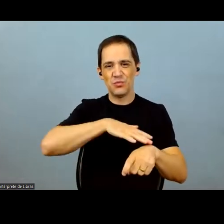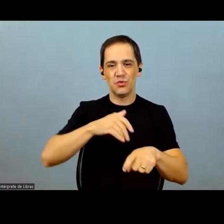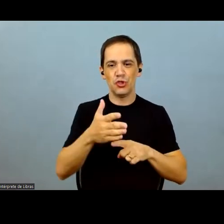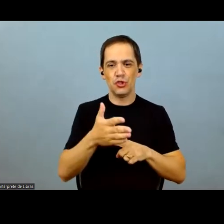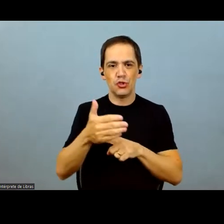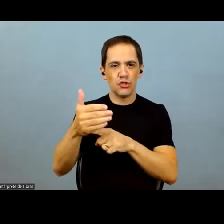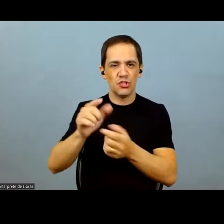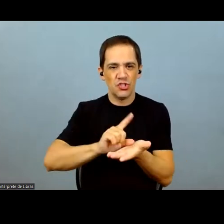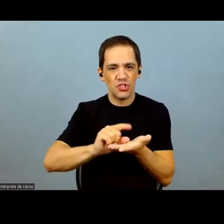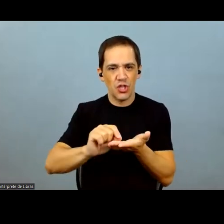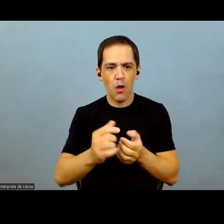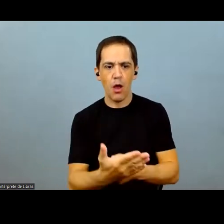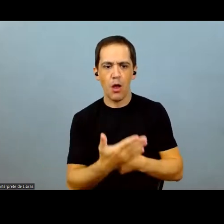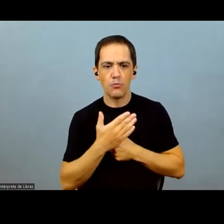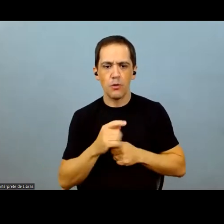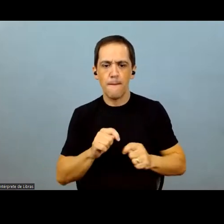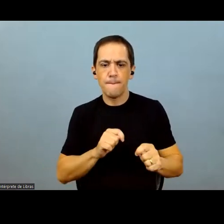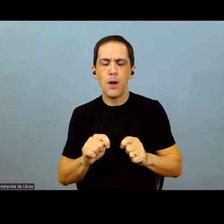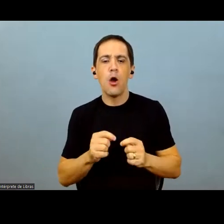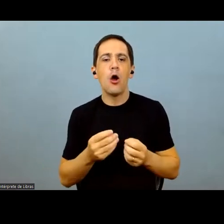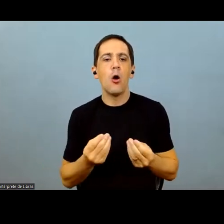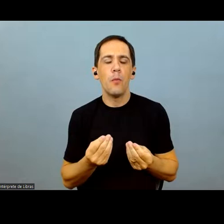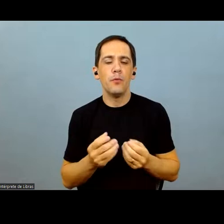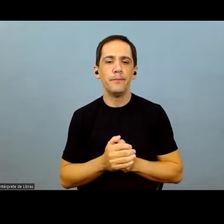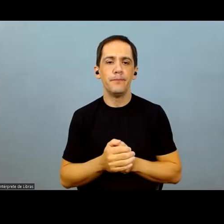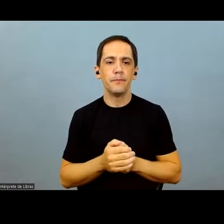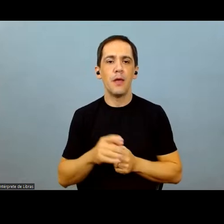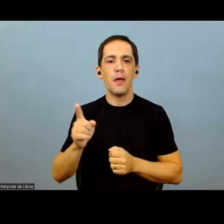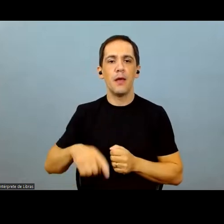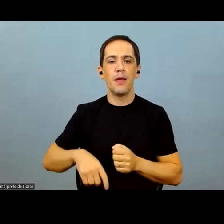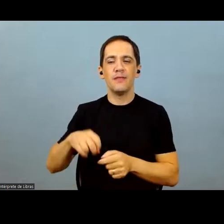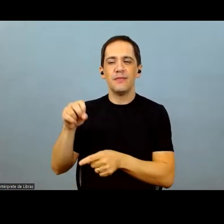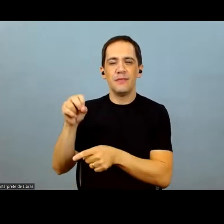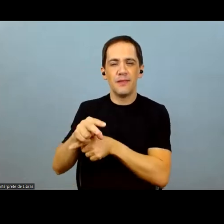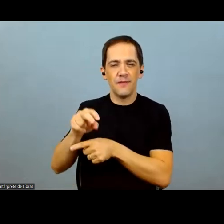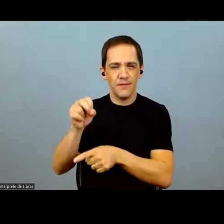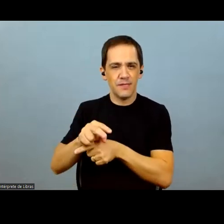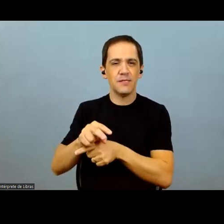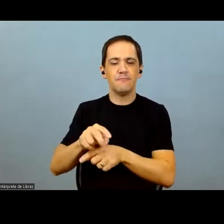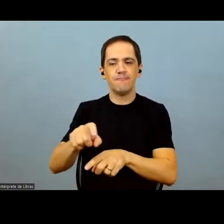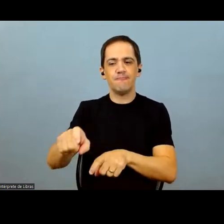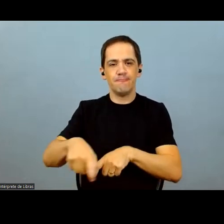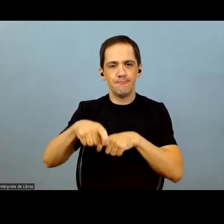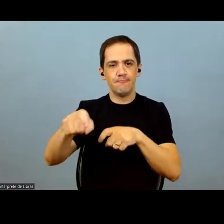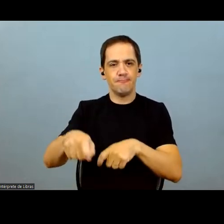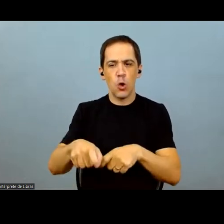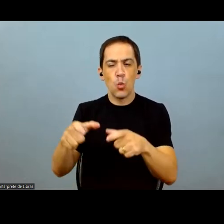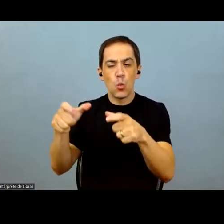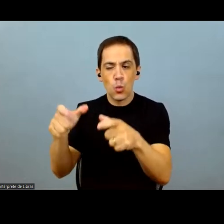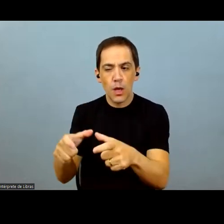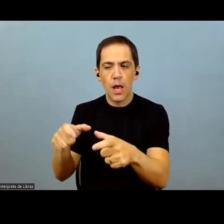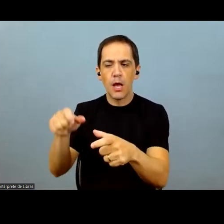what we're getting from it is savings in crop protection. We're